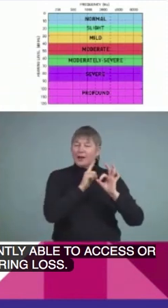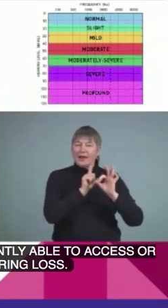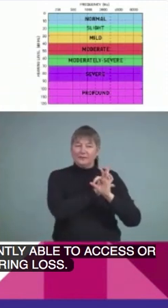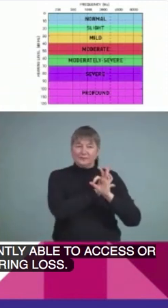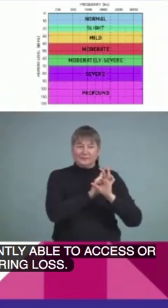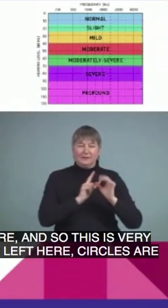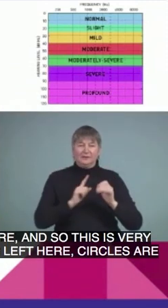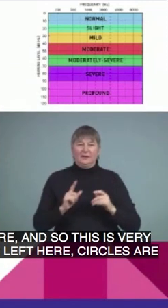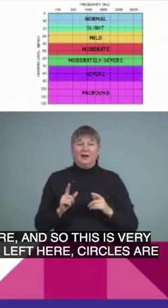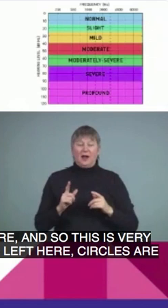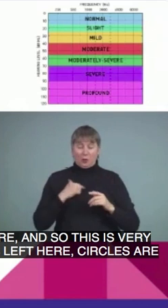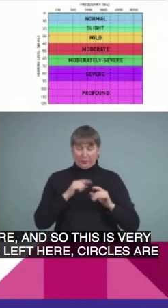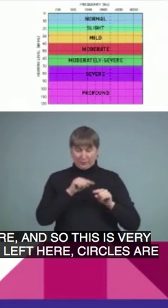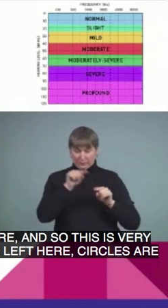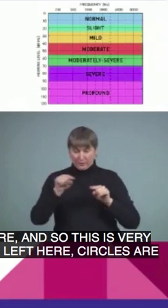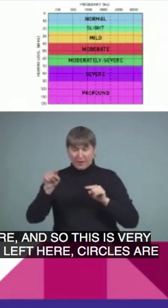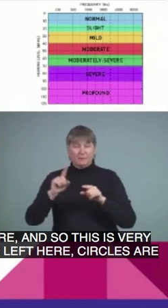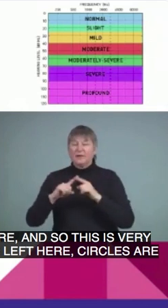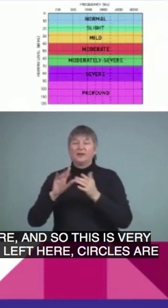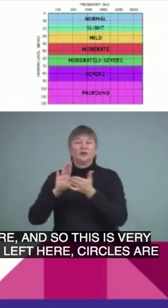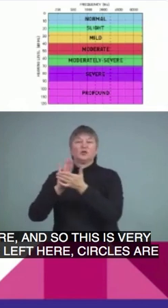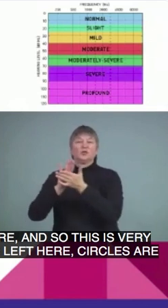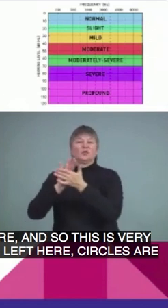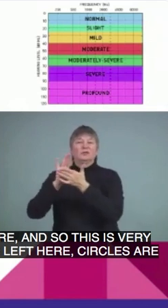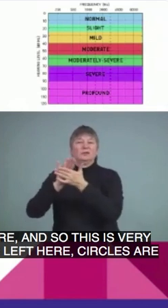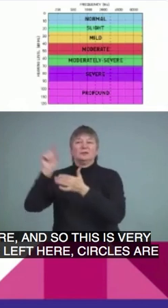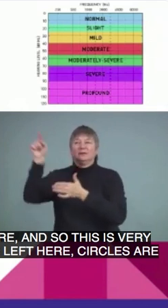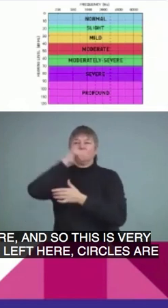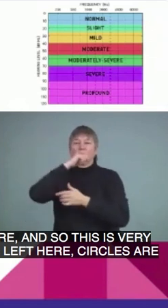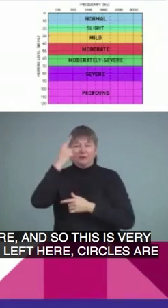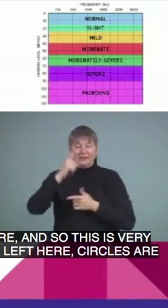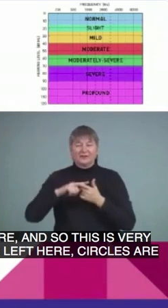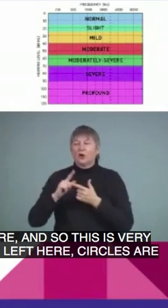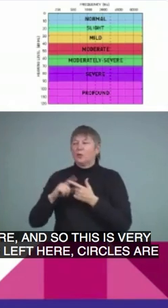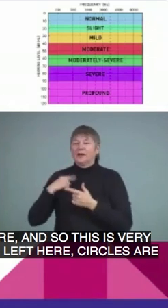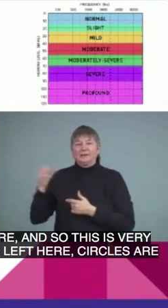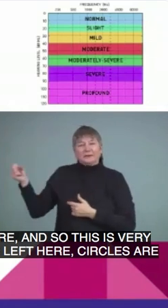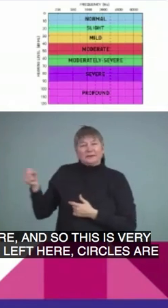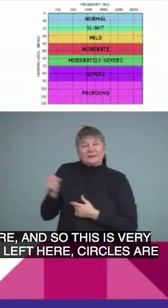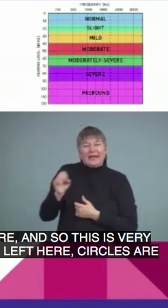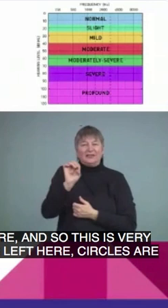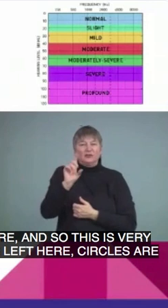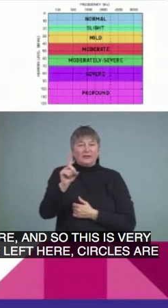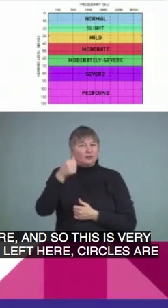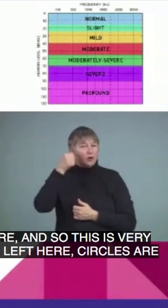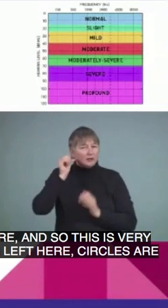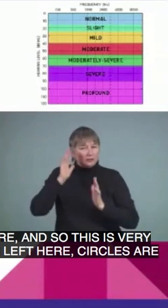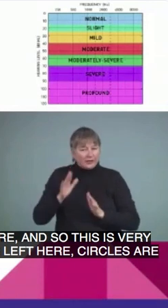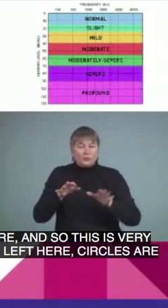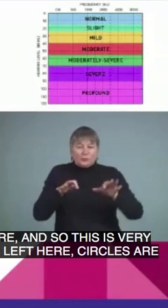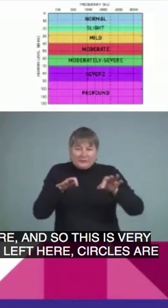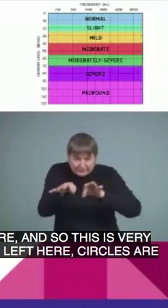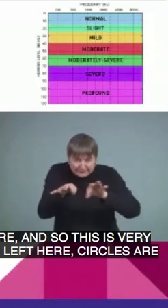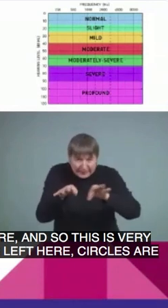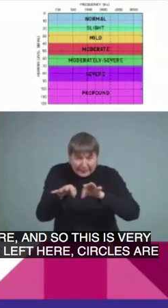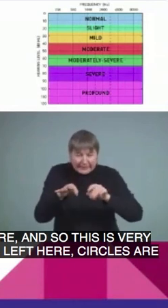schools and our teachers. So we need our educational audiologist to explain what that means. But